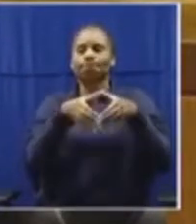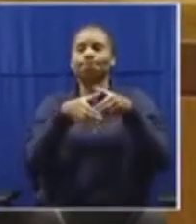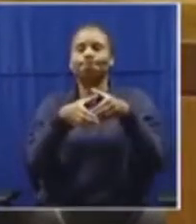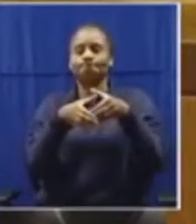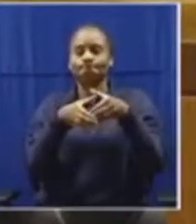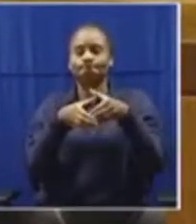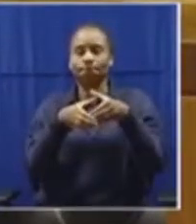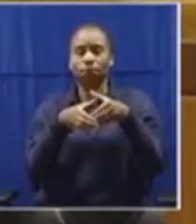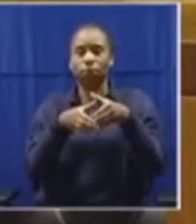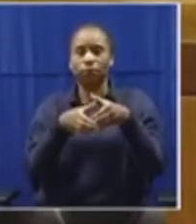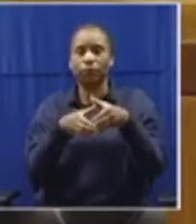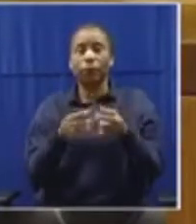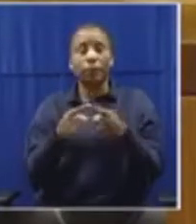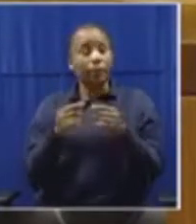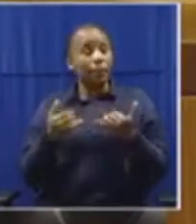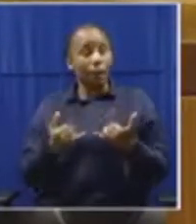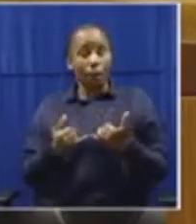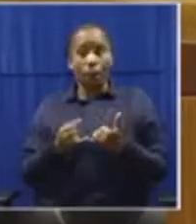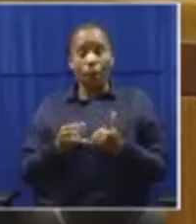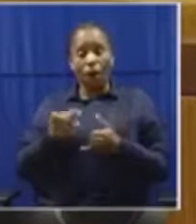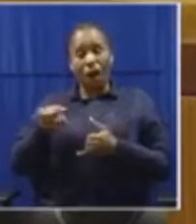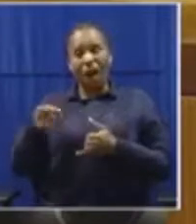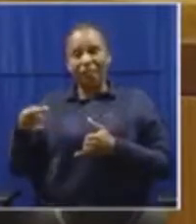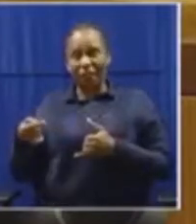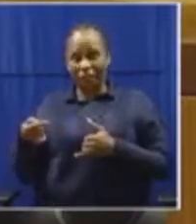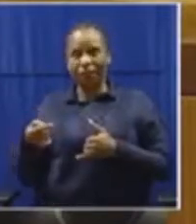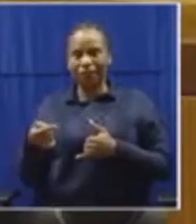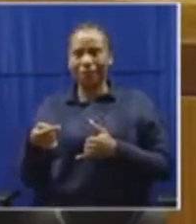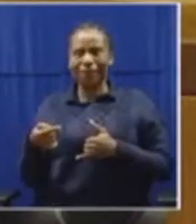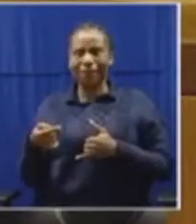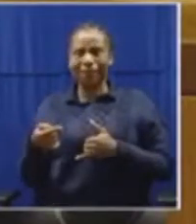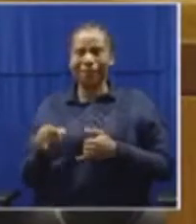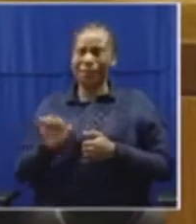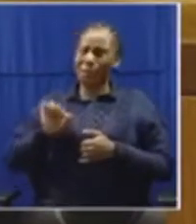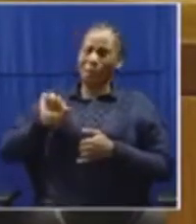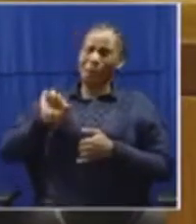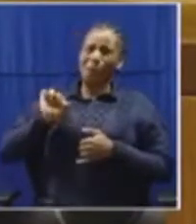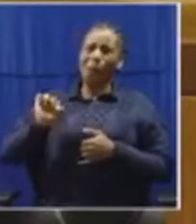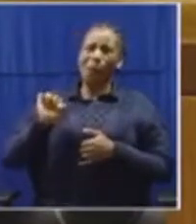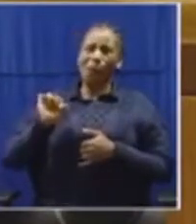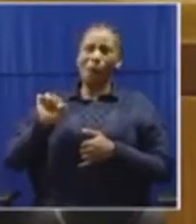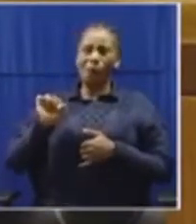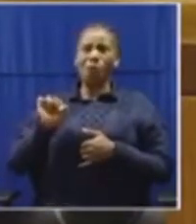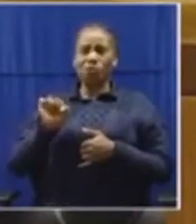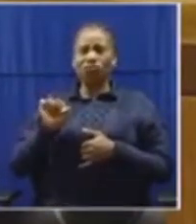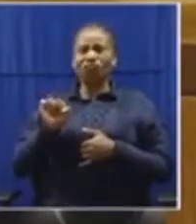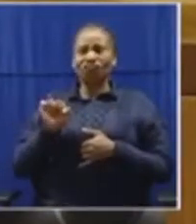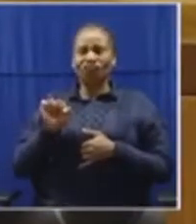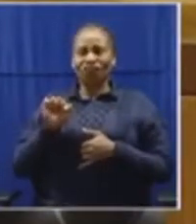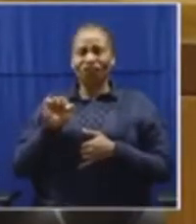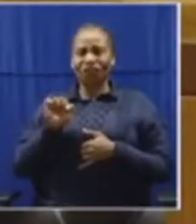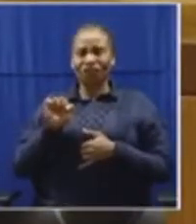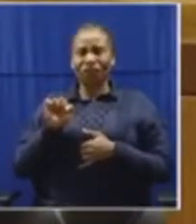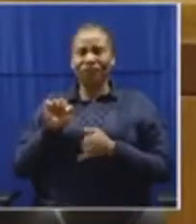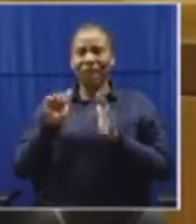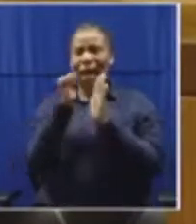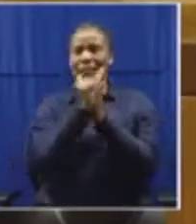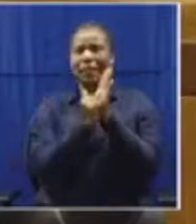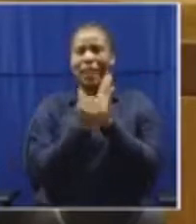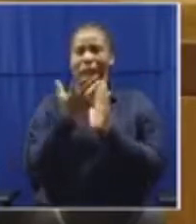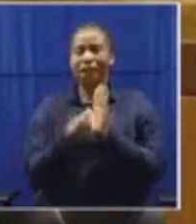others have a more sinister agenda using leaked information selectively